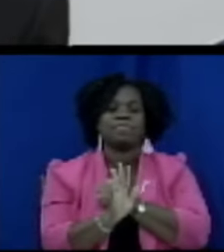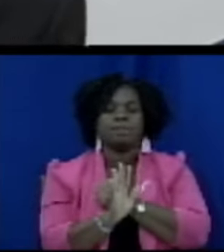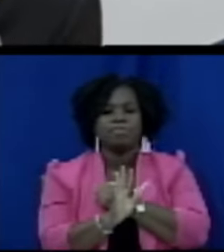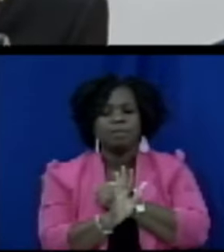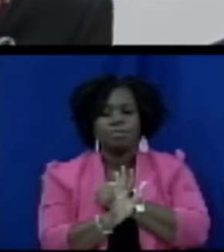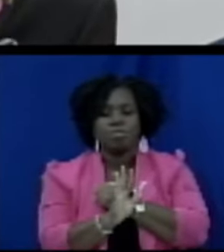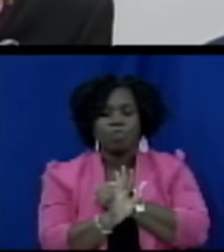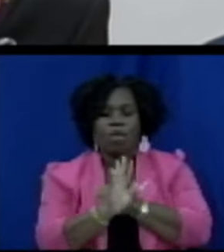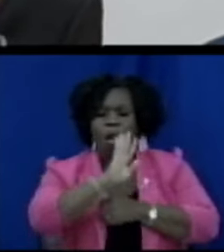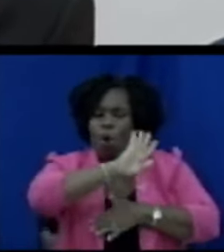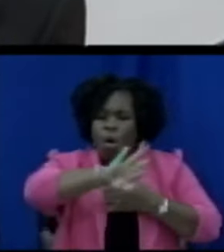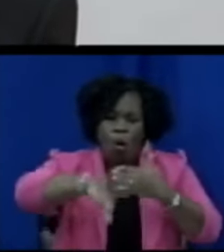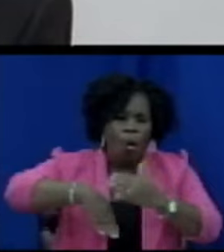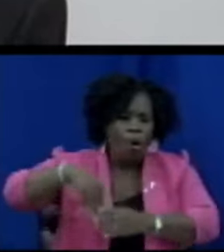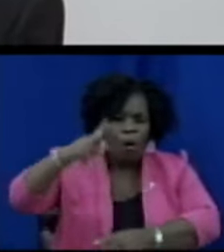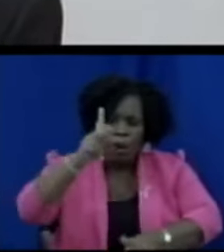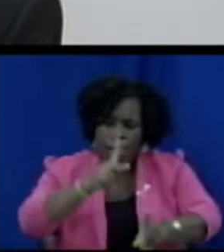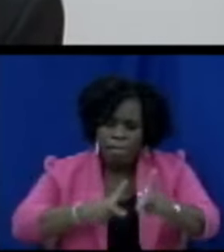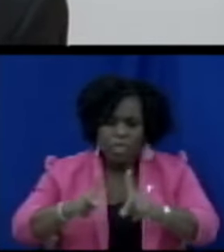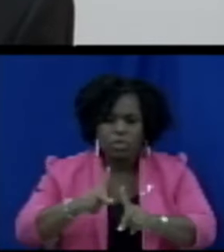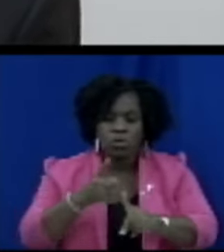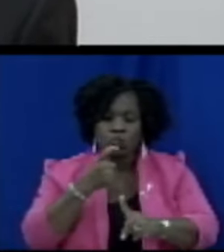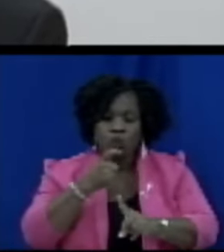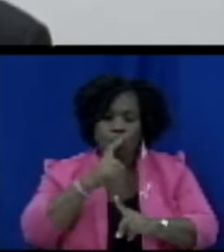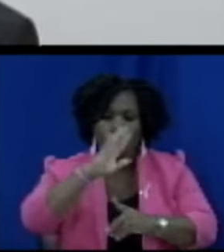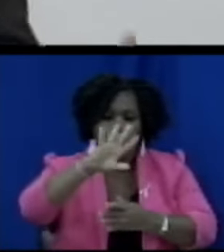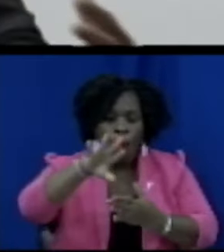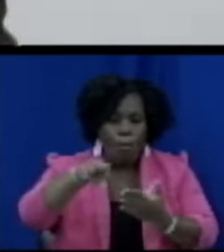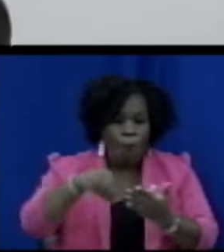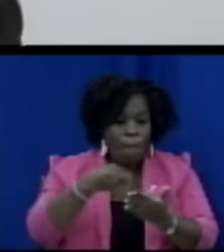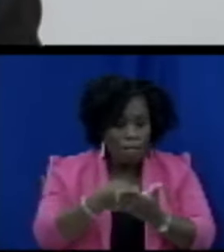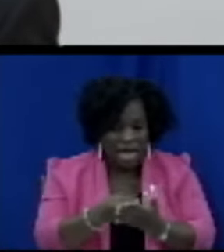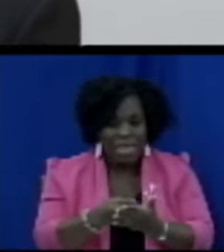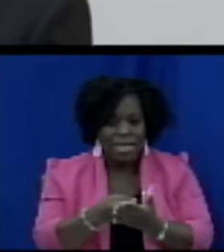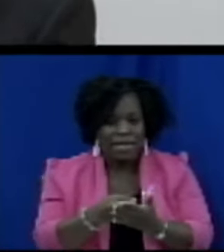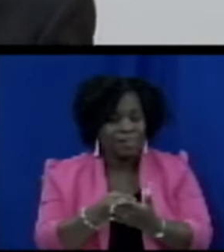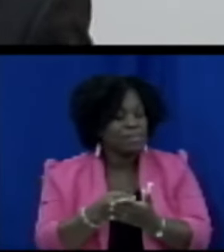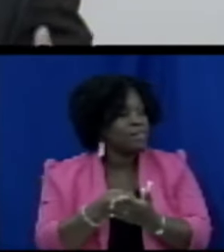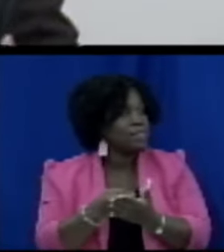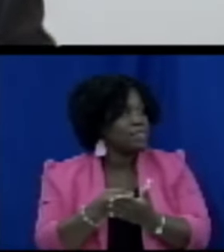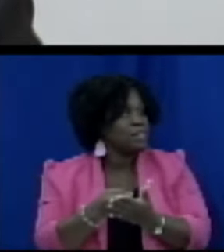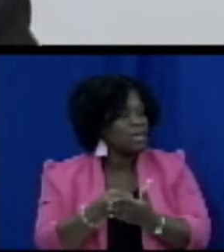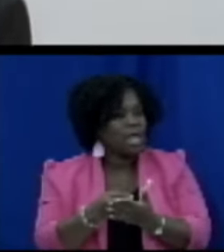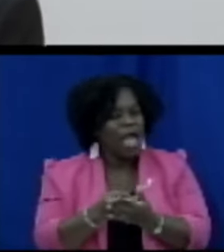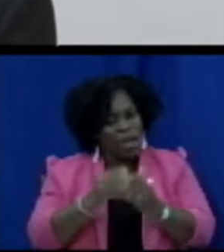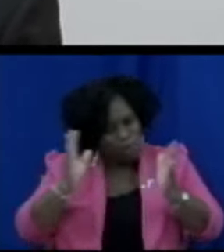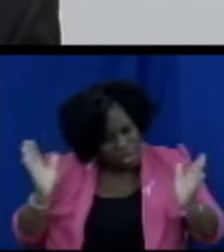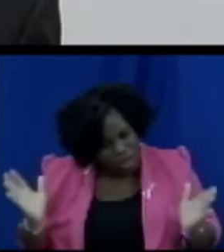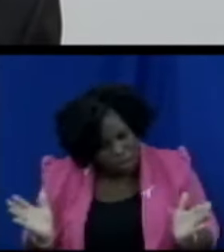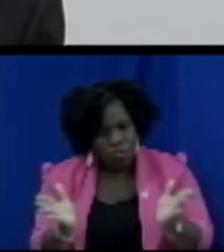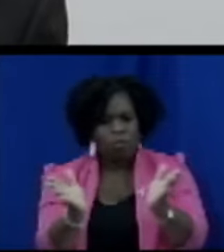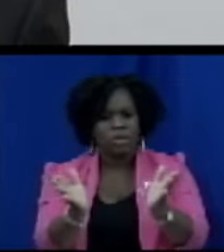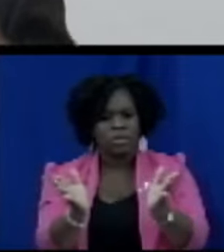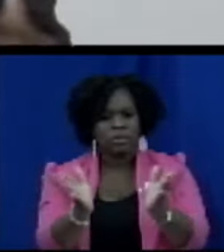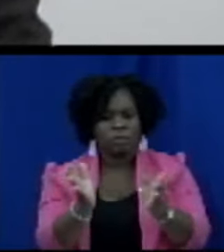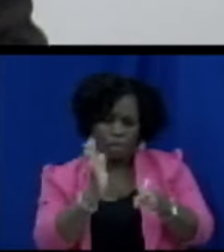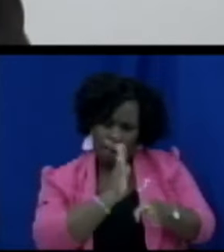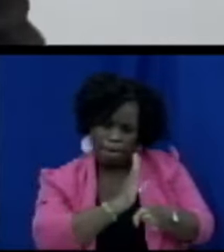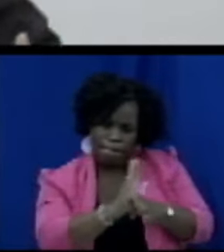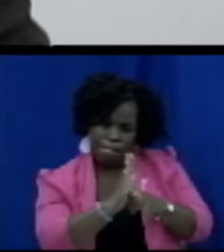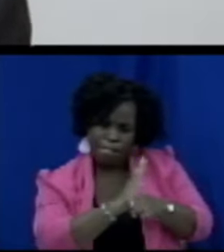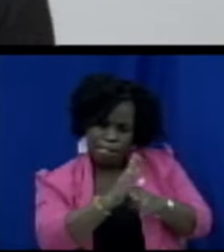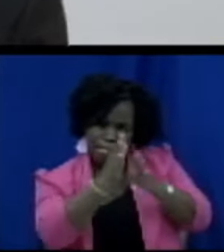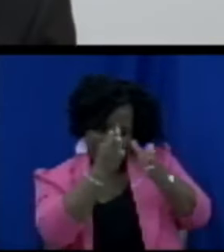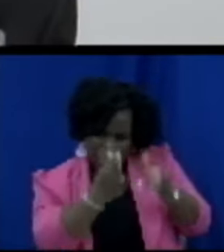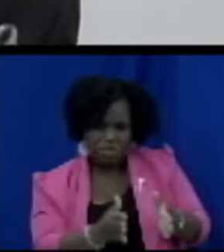our consumers in the process and we encourage our businessmen bring